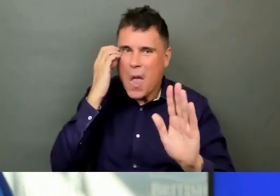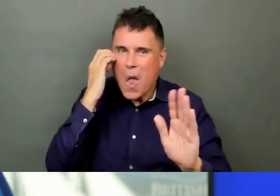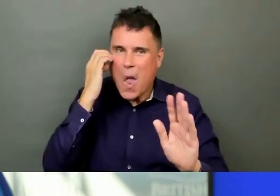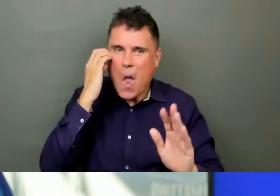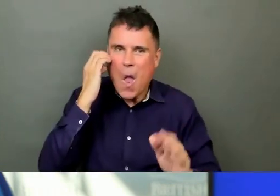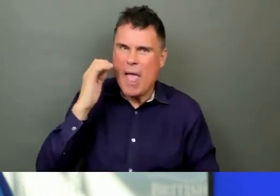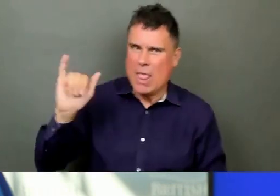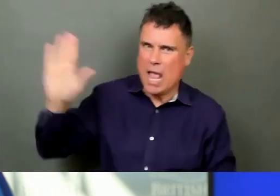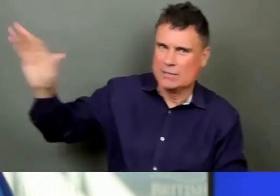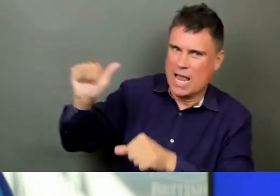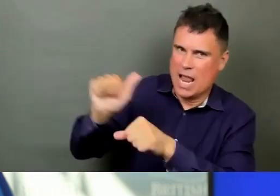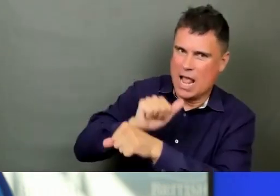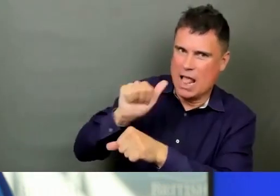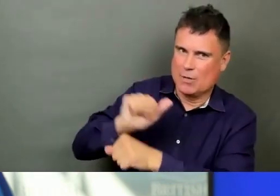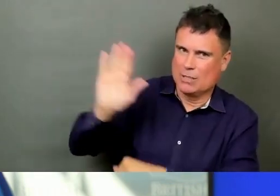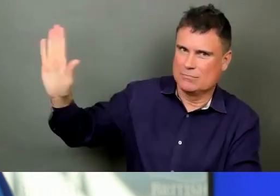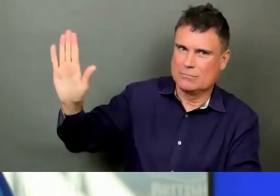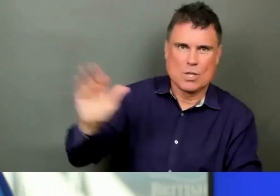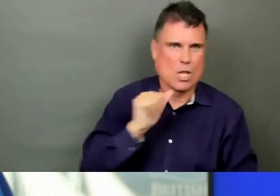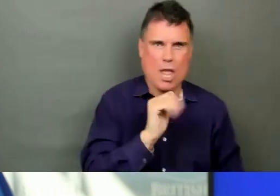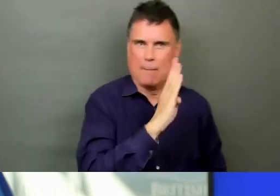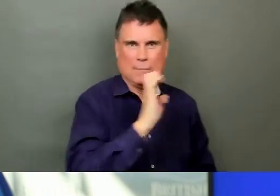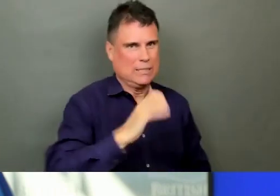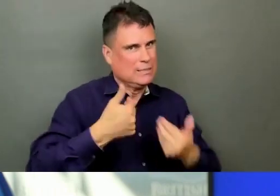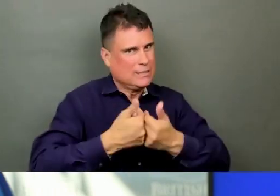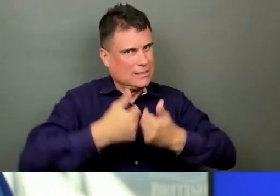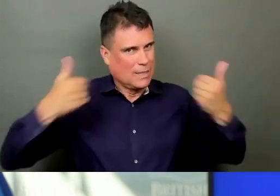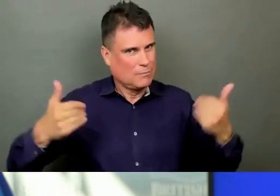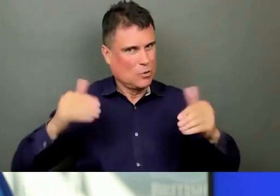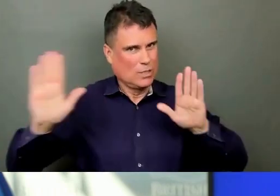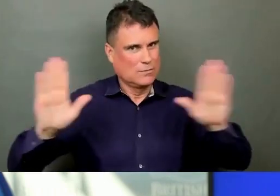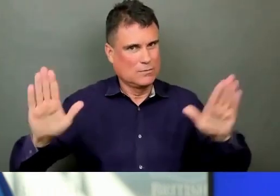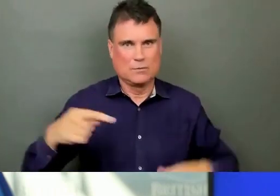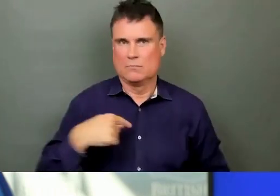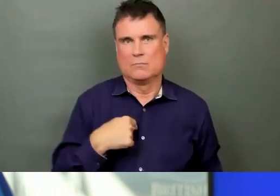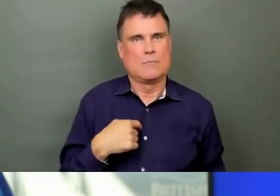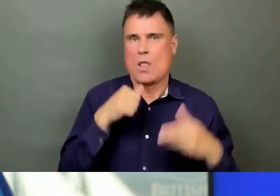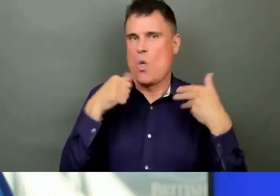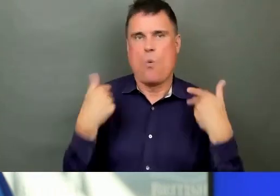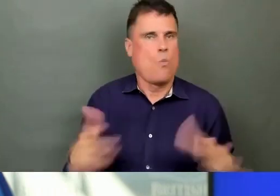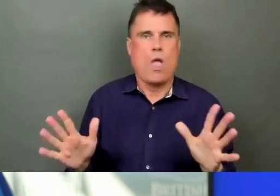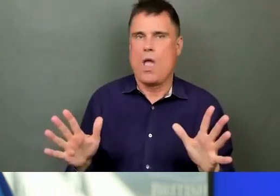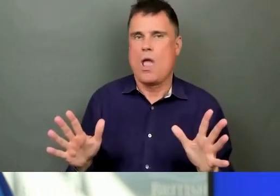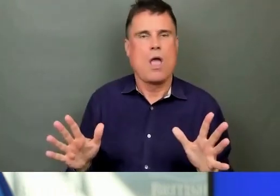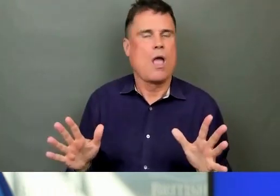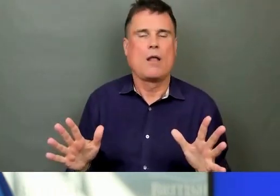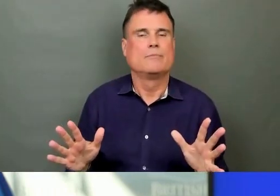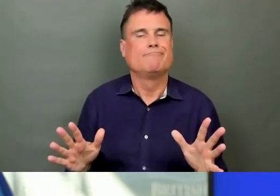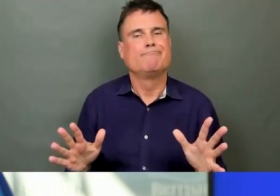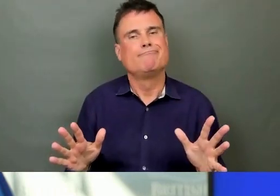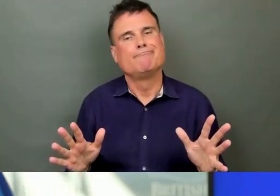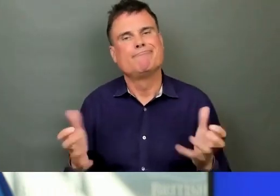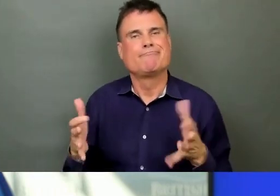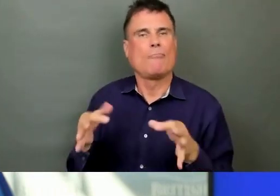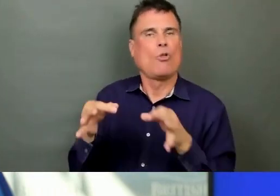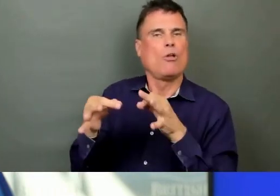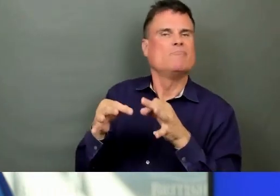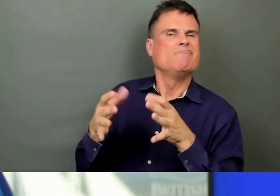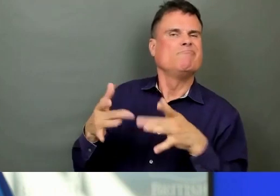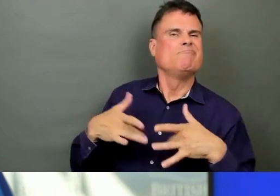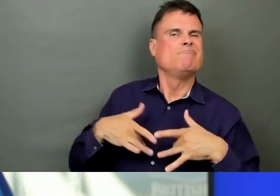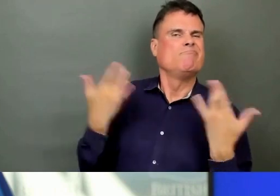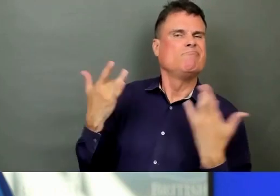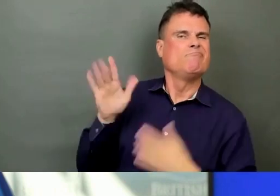don't want to caricature what they're doing there as well. They have outstanding public health leadership in